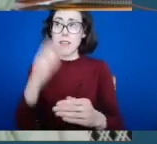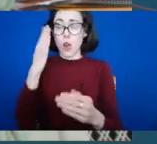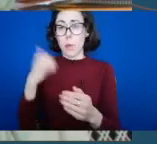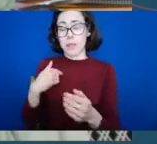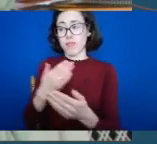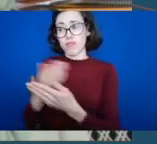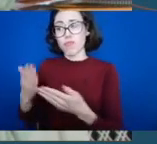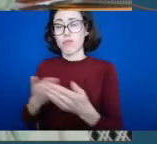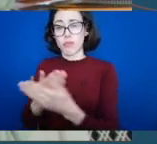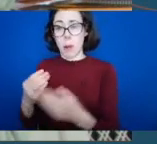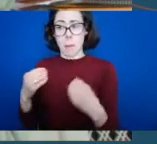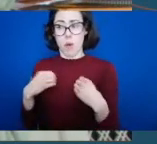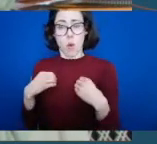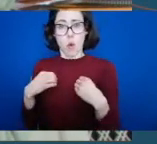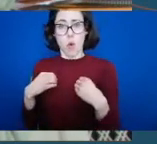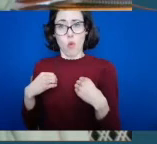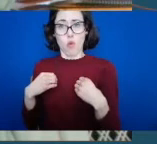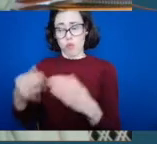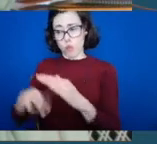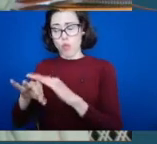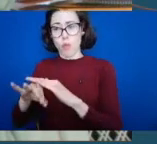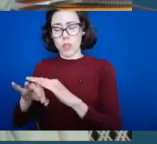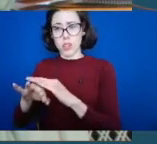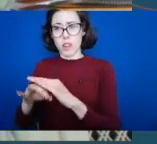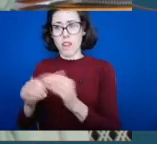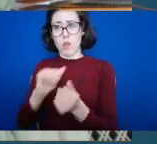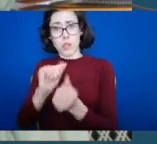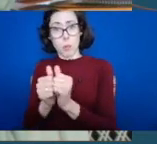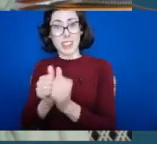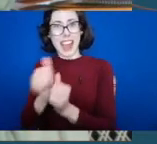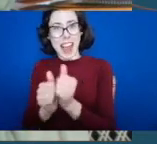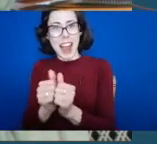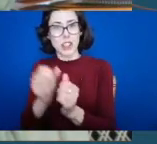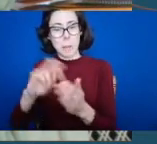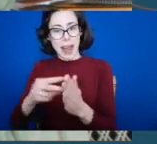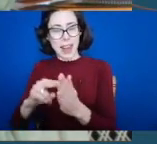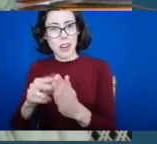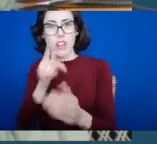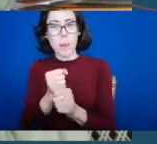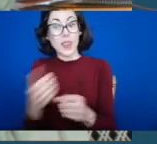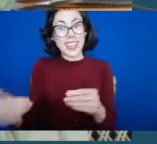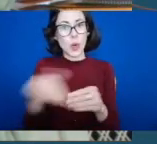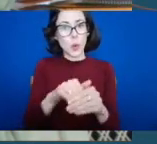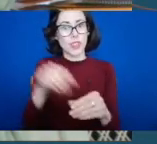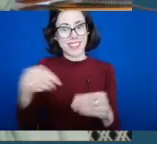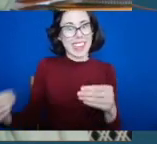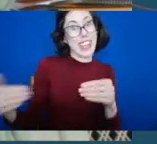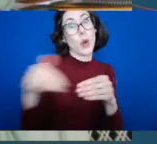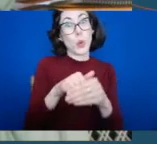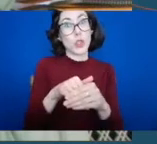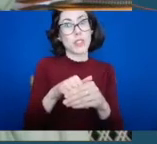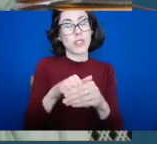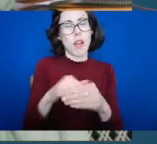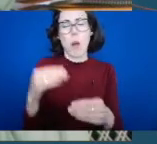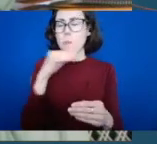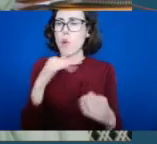plan, one of the key focuses of that is on the issue of inclusion. And I know that that's a priority as well for the sports leadership group